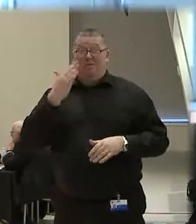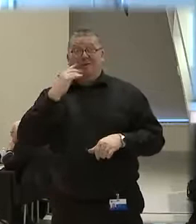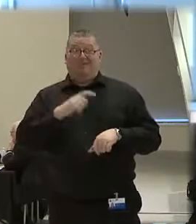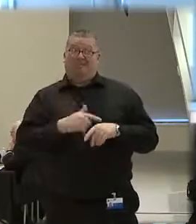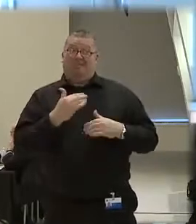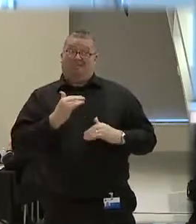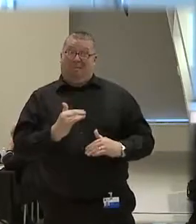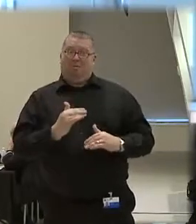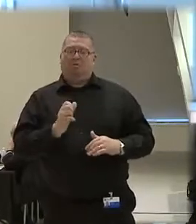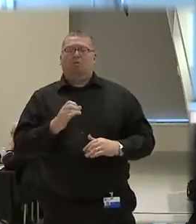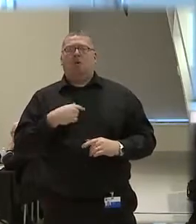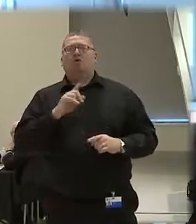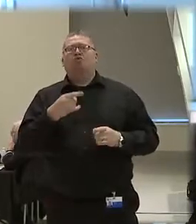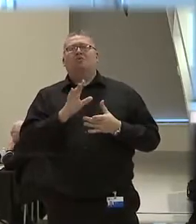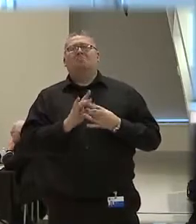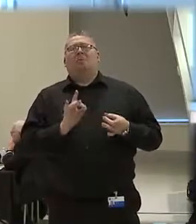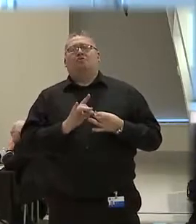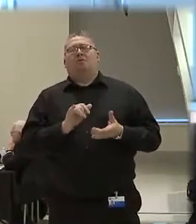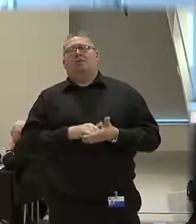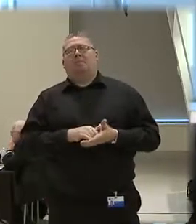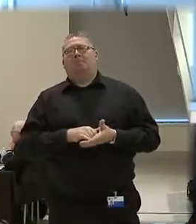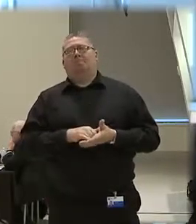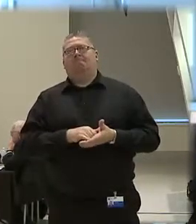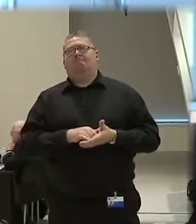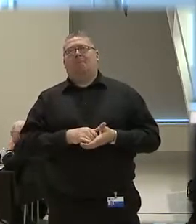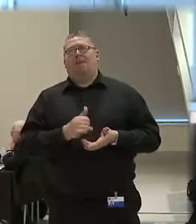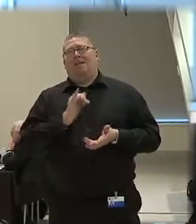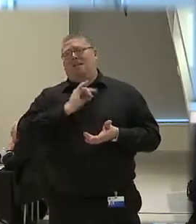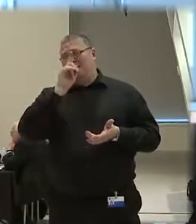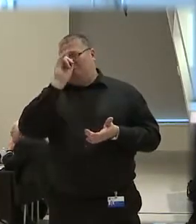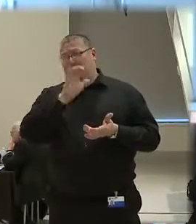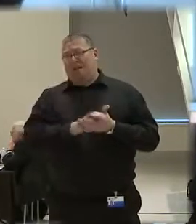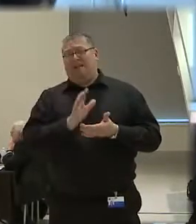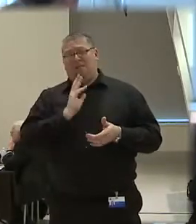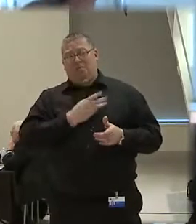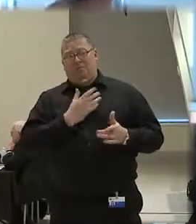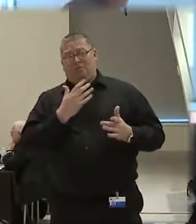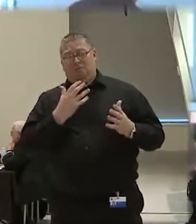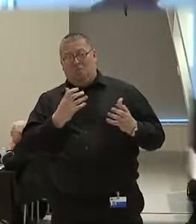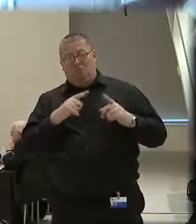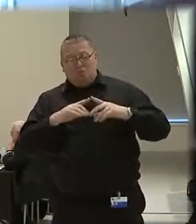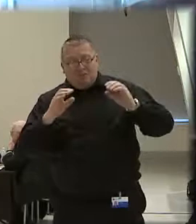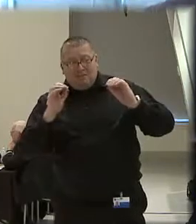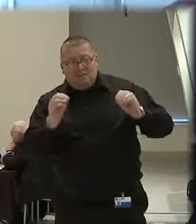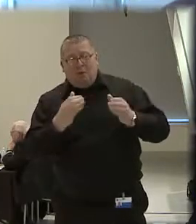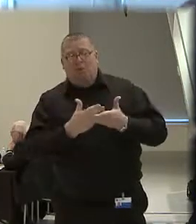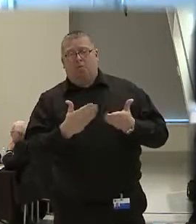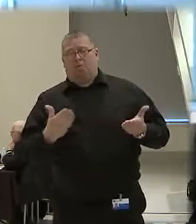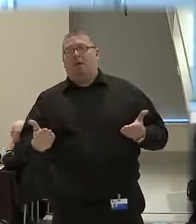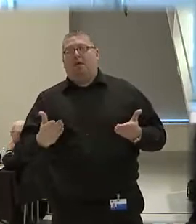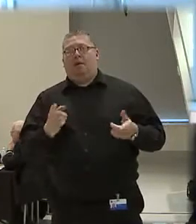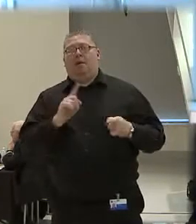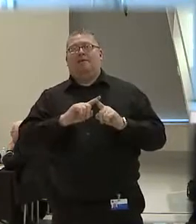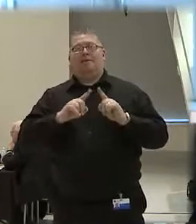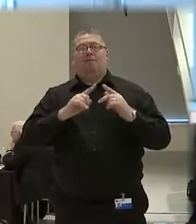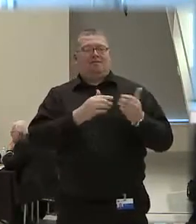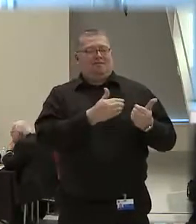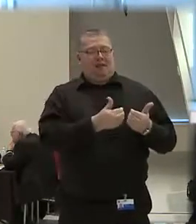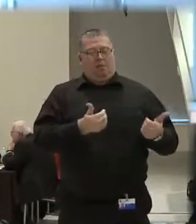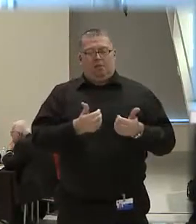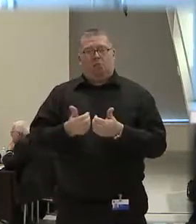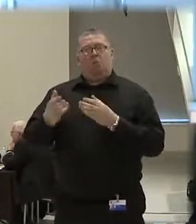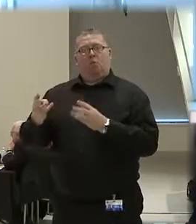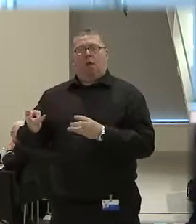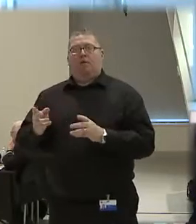so I'll just say that I believe that we teach things in segmented ways. We say,